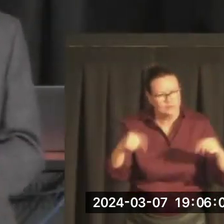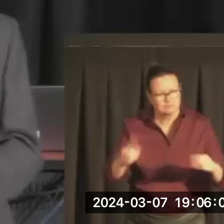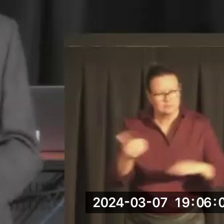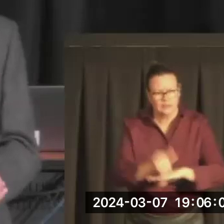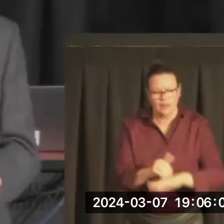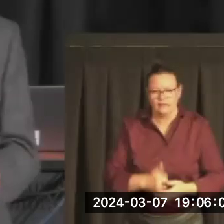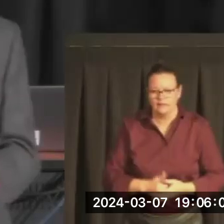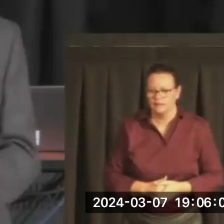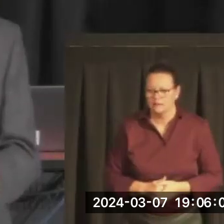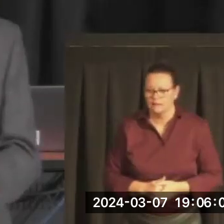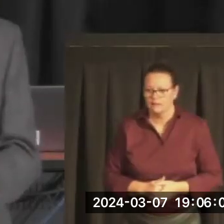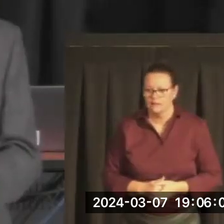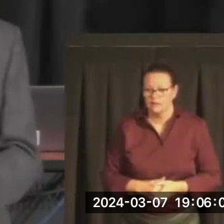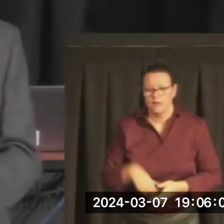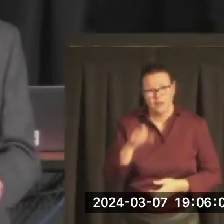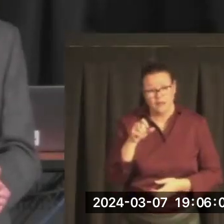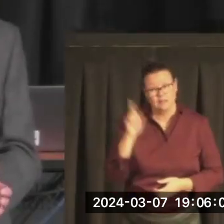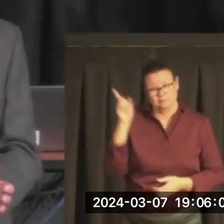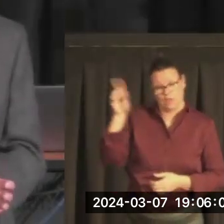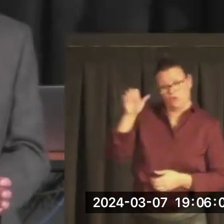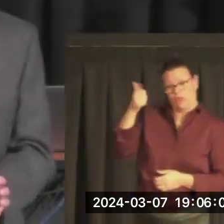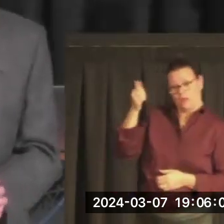There was another speech you could have listened to tonight.